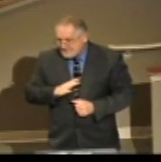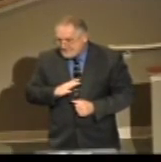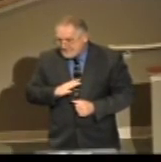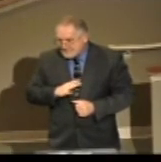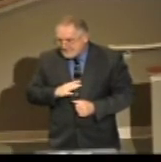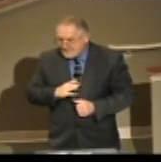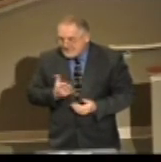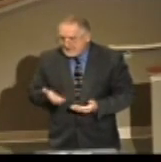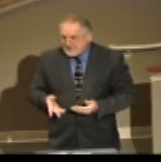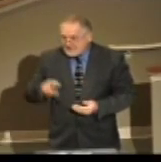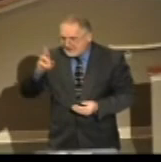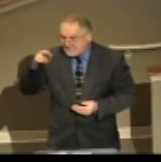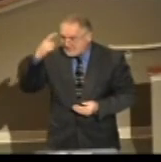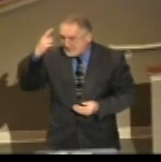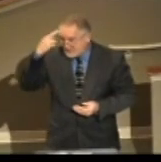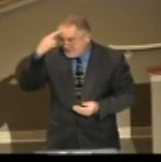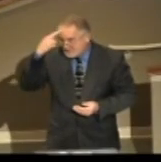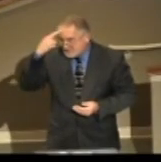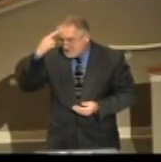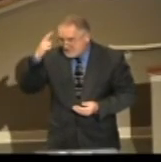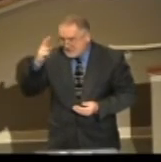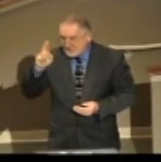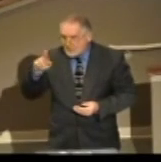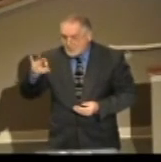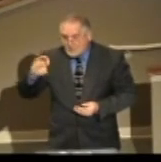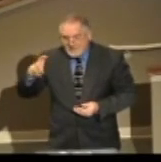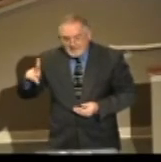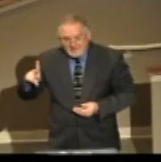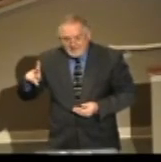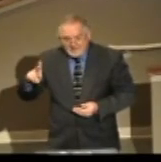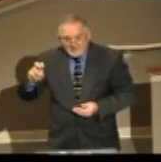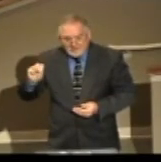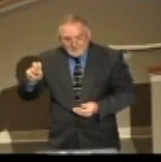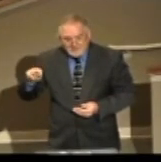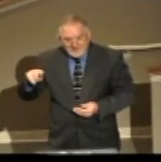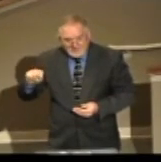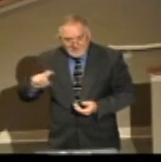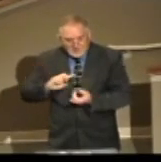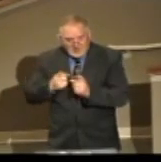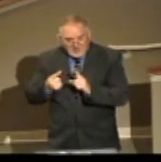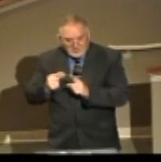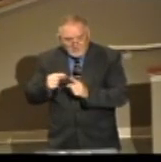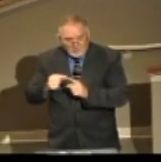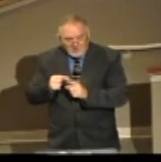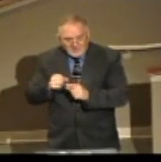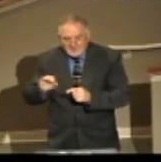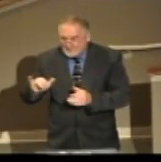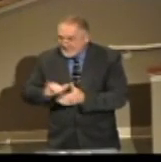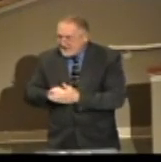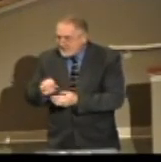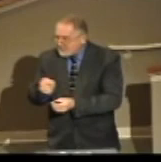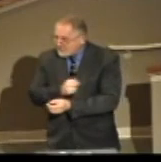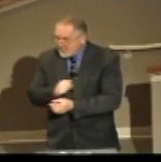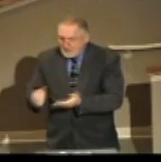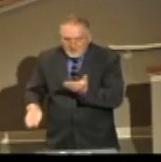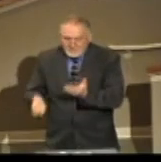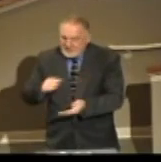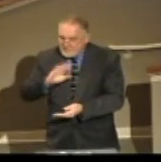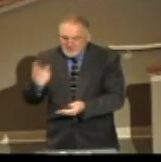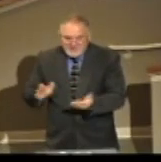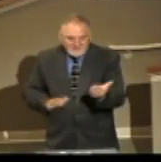See, there's a reason that Rick Smith changed the words of that song because he lived. See, we may not face death.